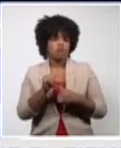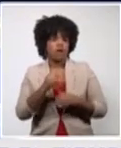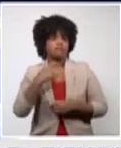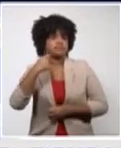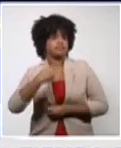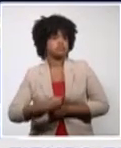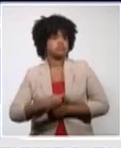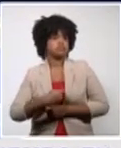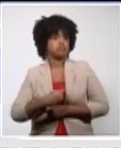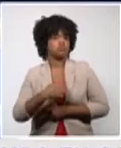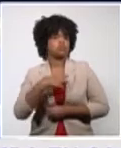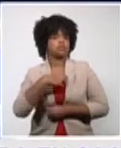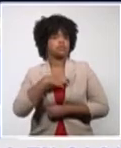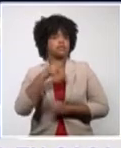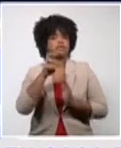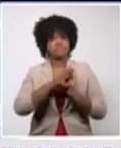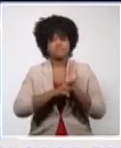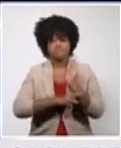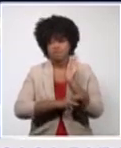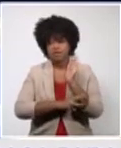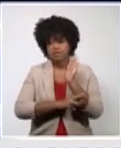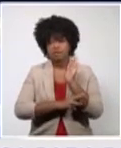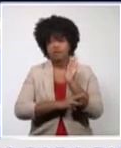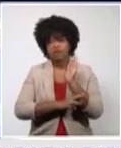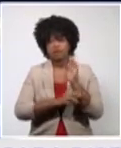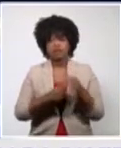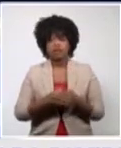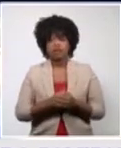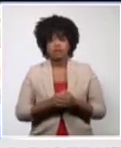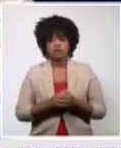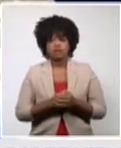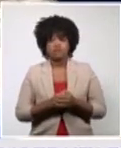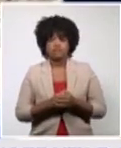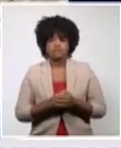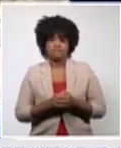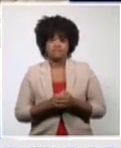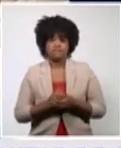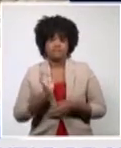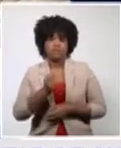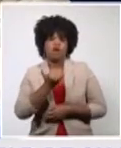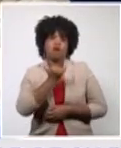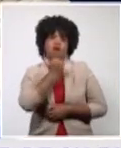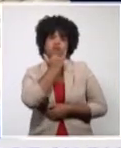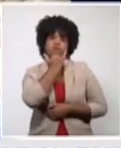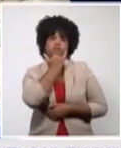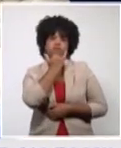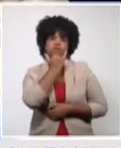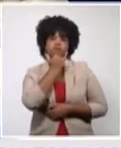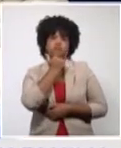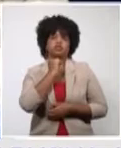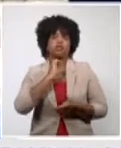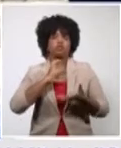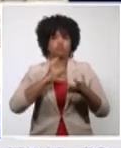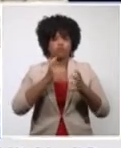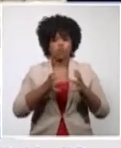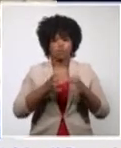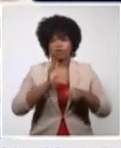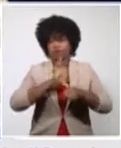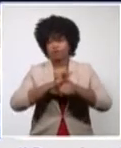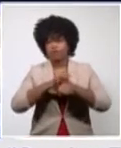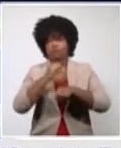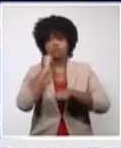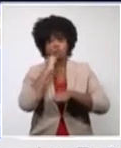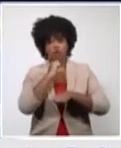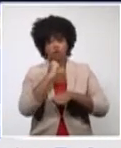adopted to handle the pandemic in the country has probably impacted on these results.